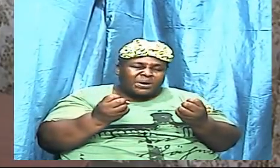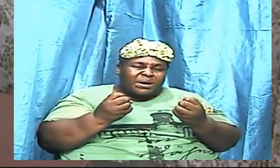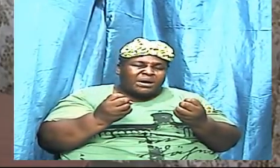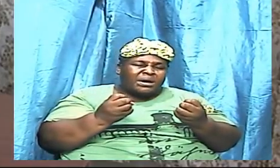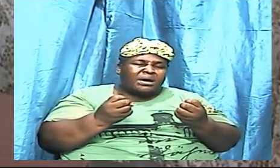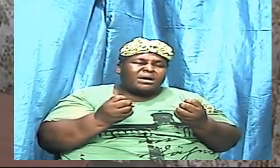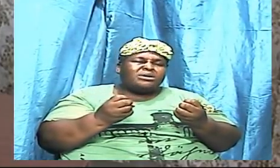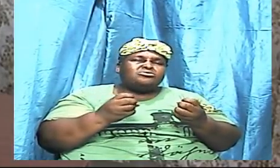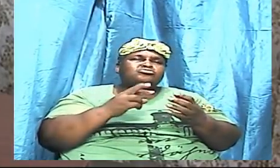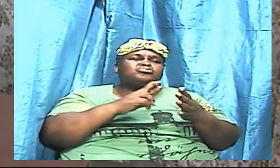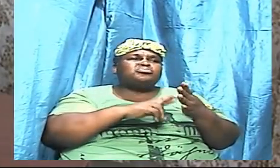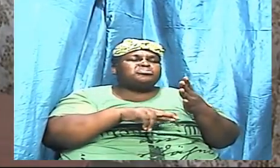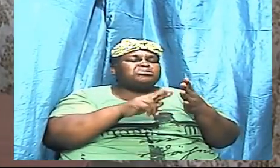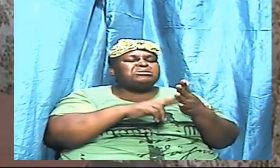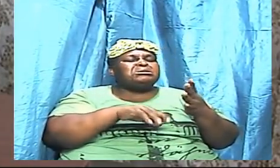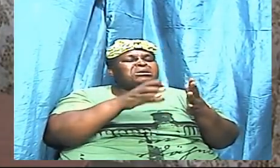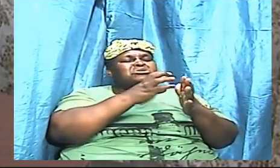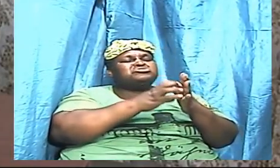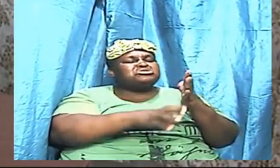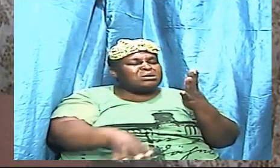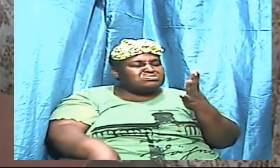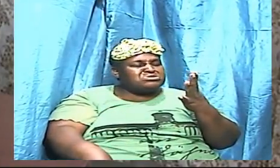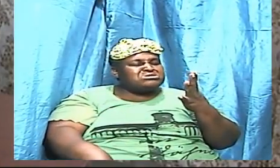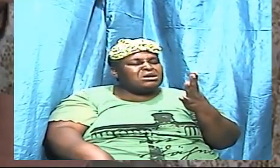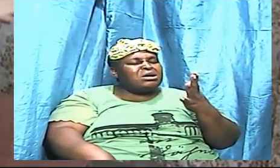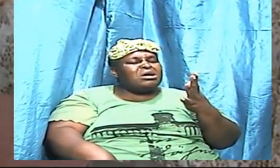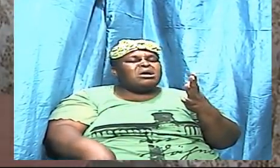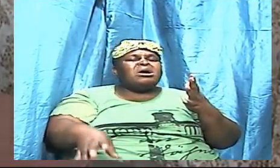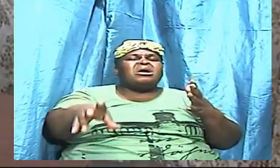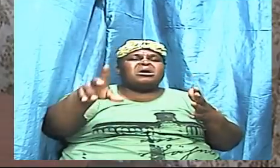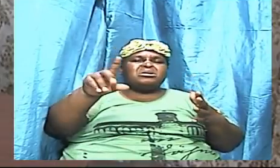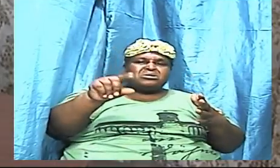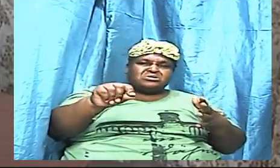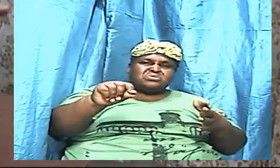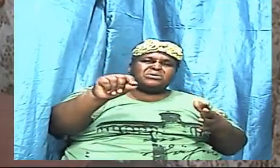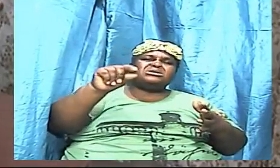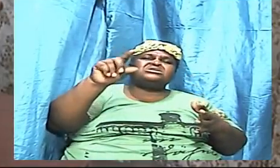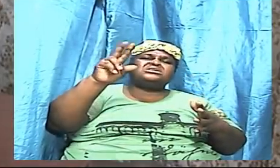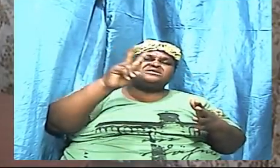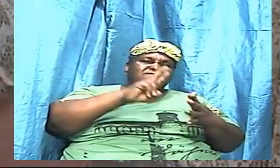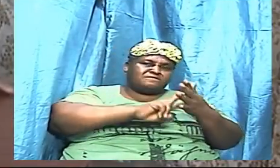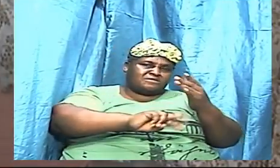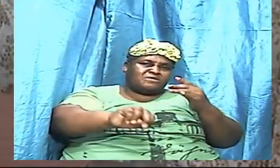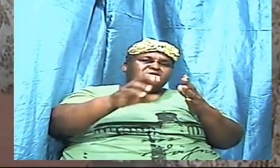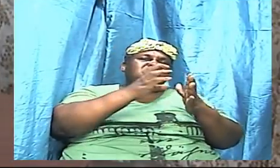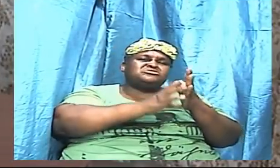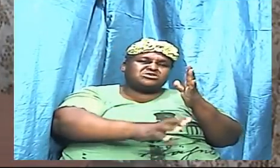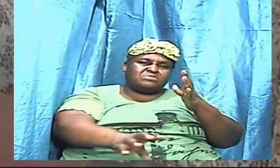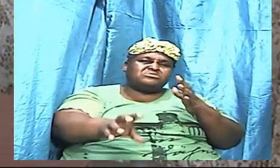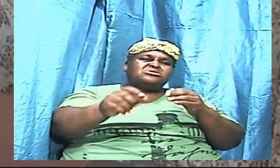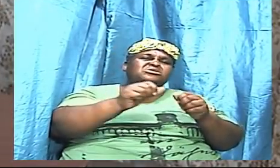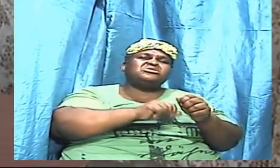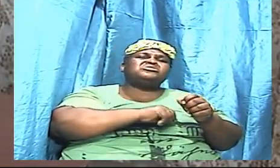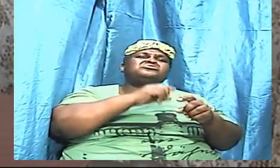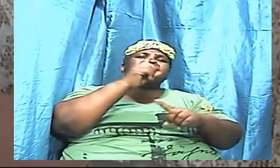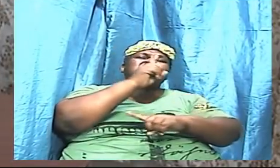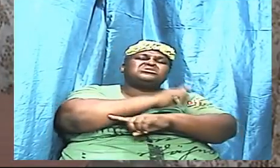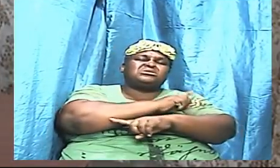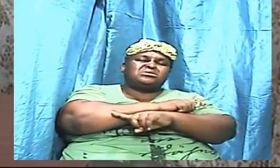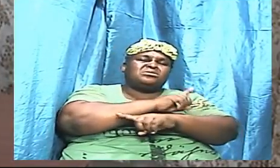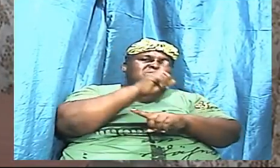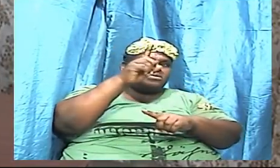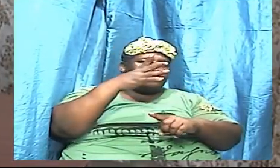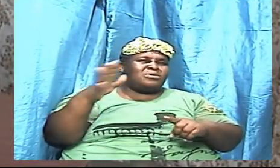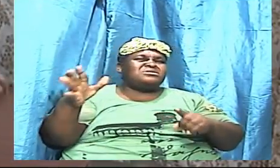chapter or the equivalent of a 20 verse chapter each day there is one thing I'm going to ask